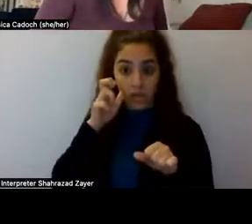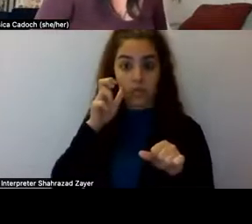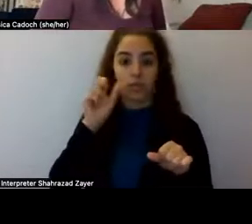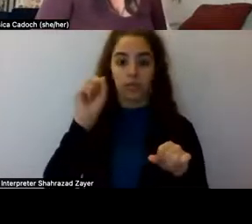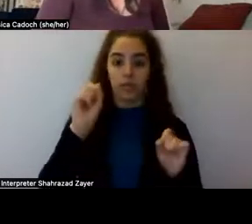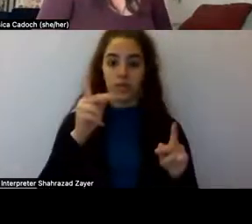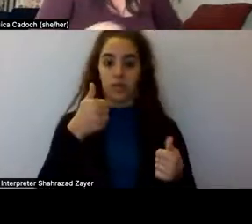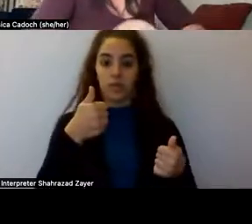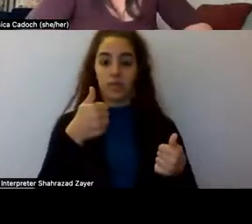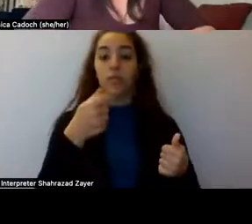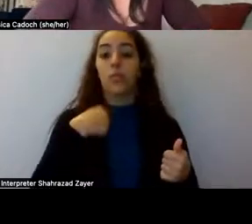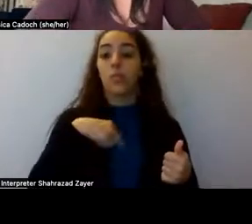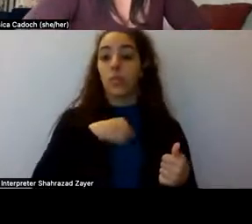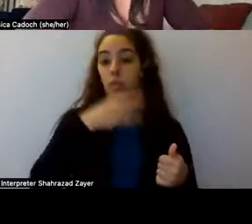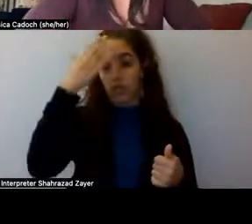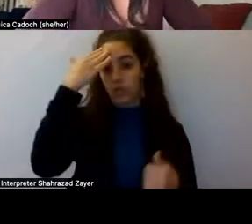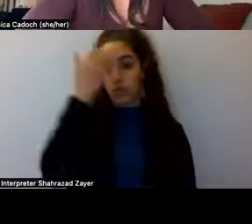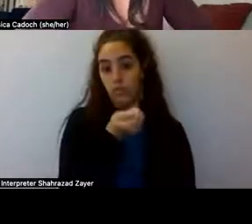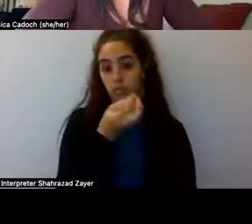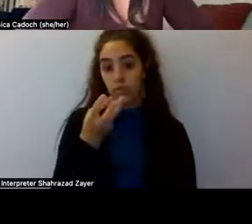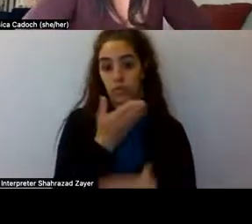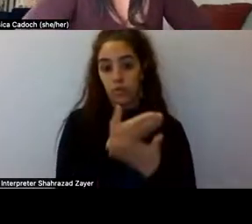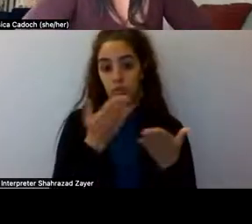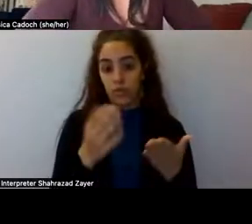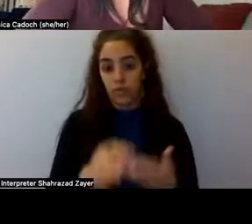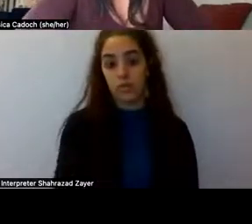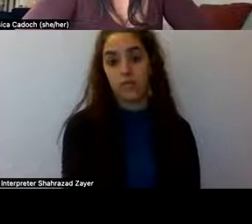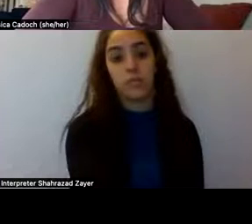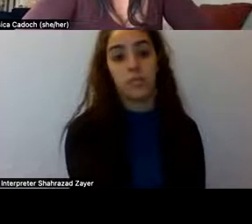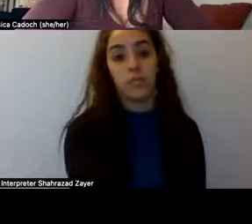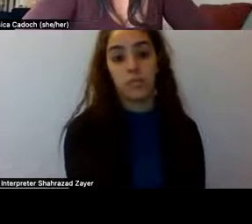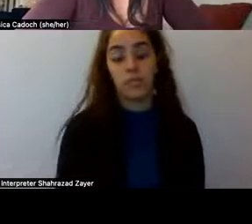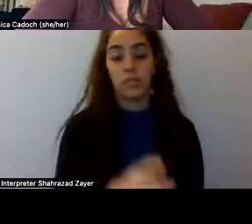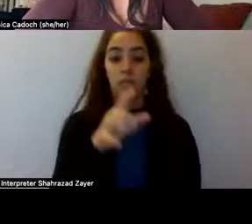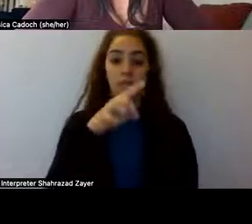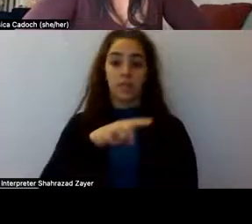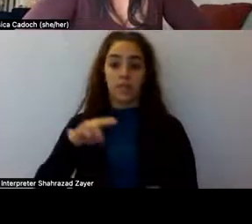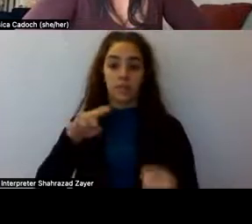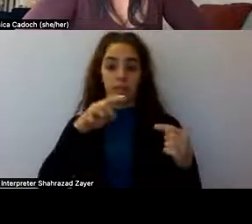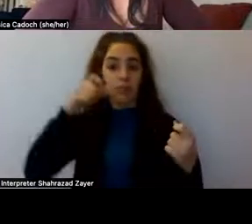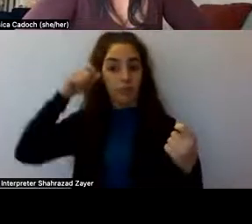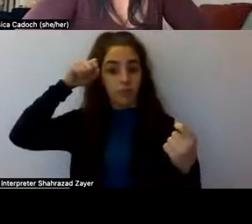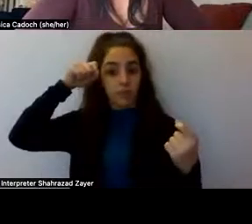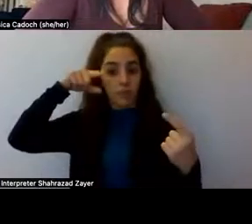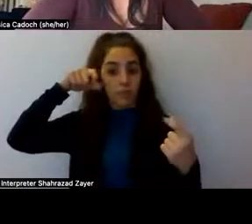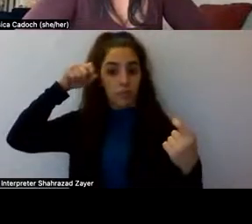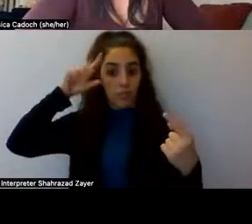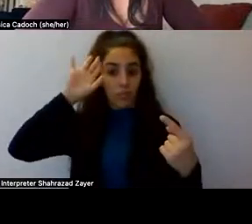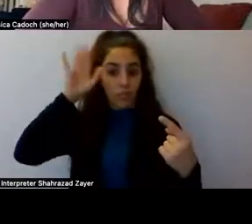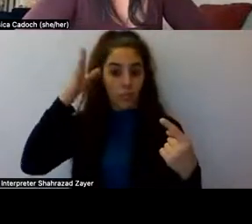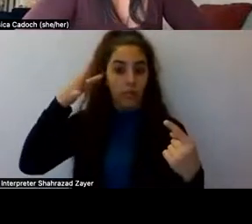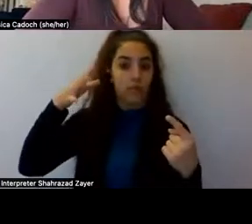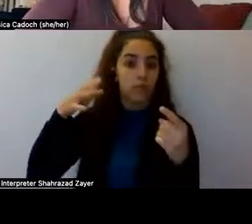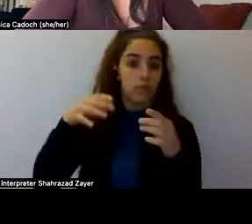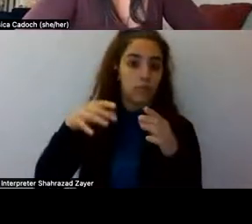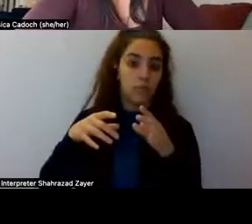but we know a few things. One is they fit a certain receptor site, the serotonin-5-2a